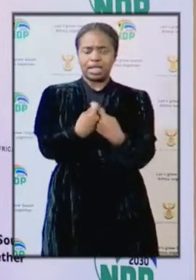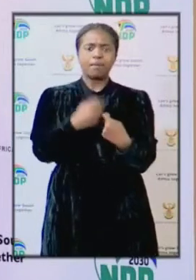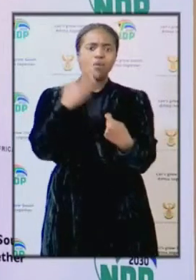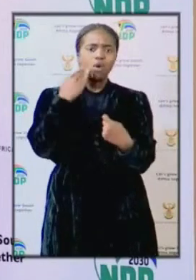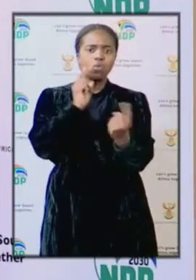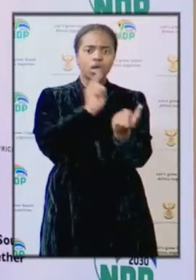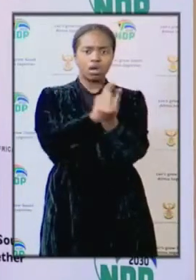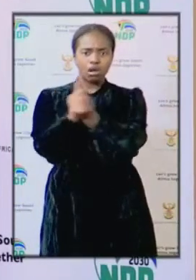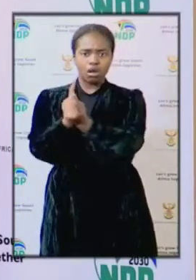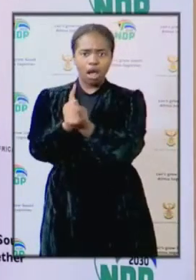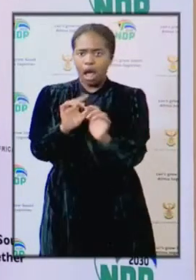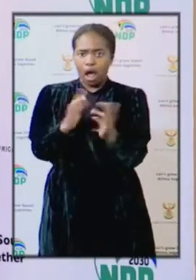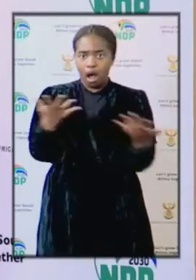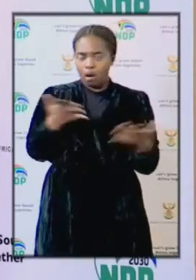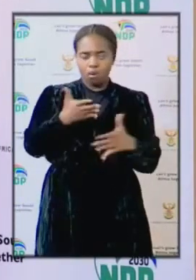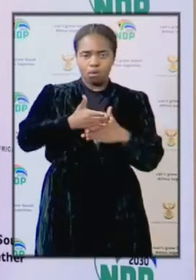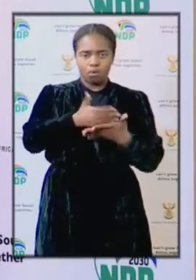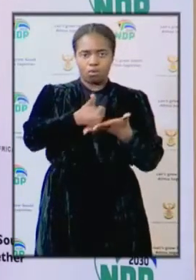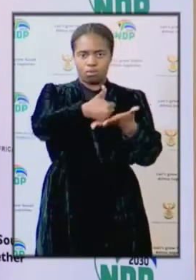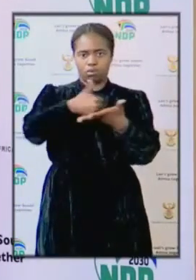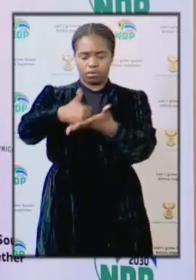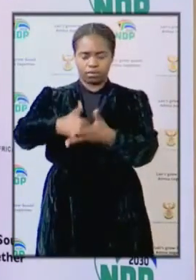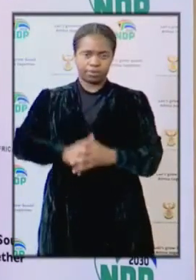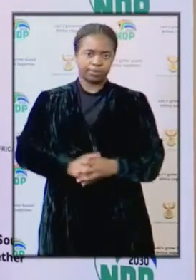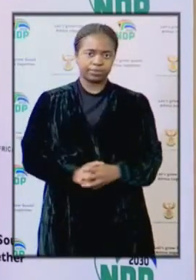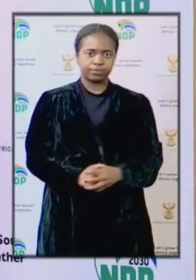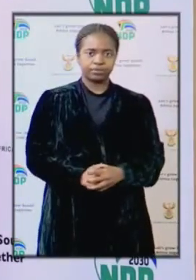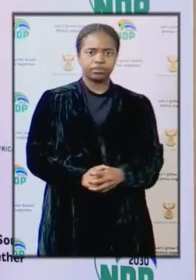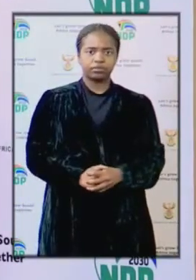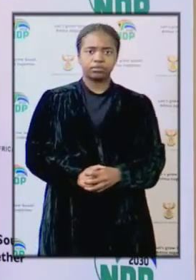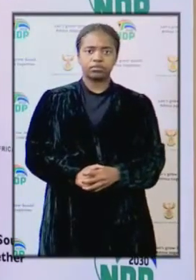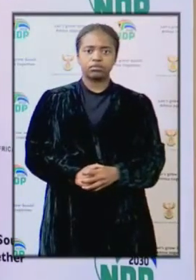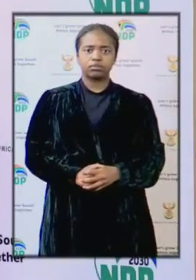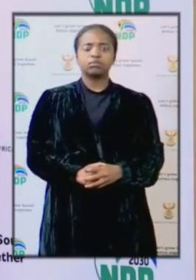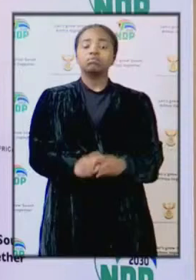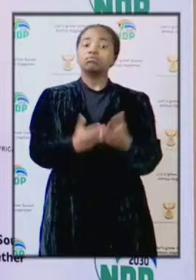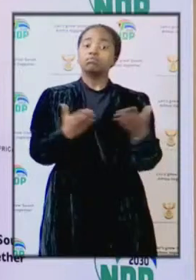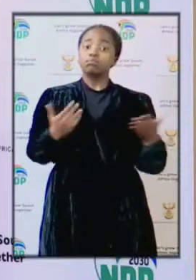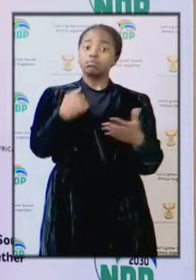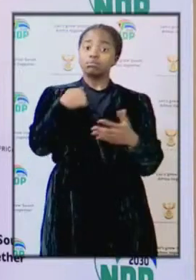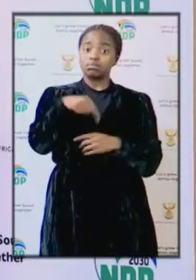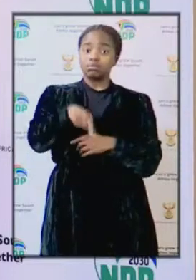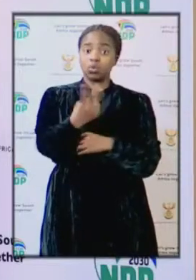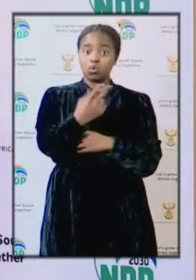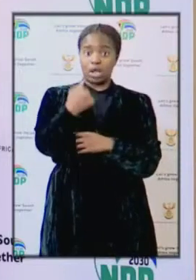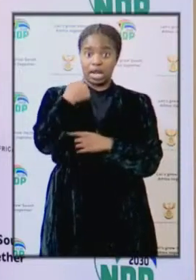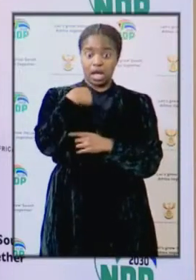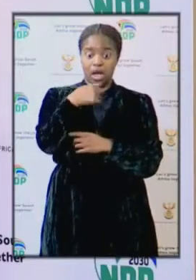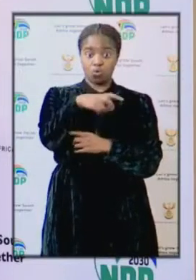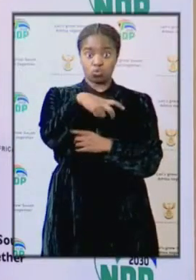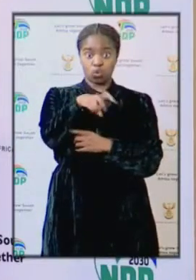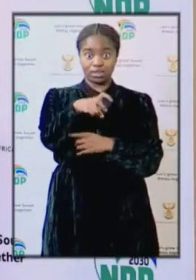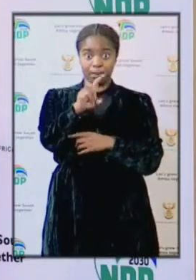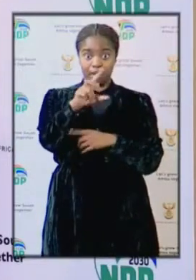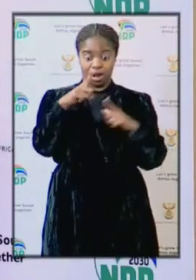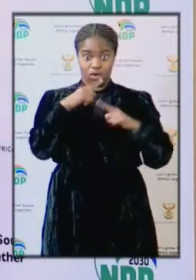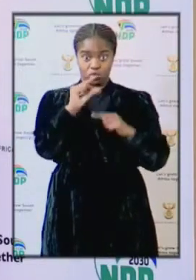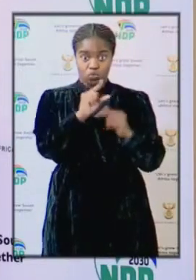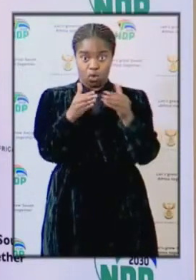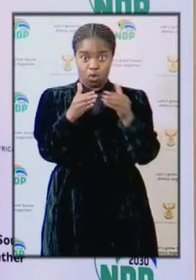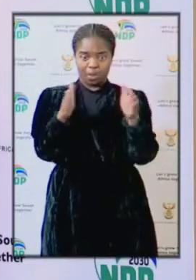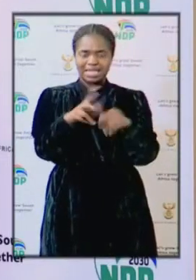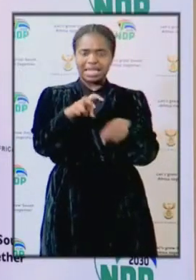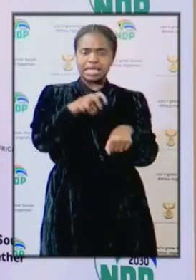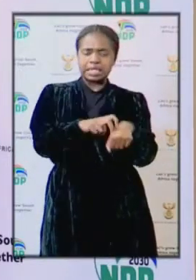we met with them, to provide for this relief. As they also prepare themselves for the sector reopening, they too would